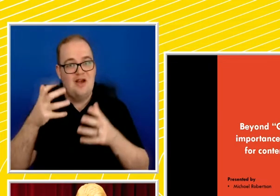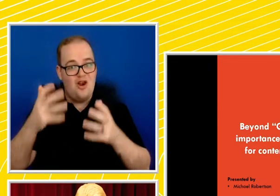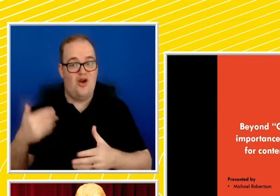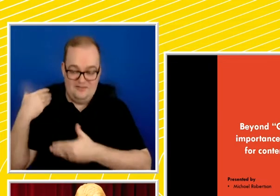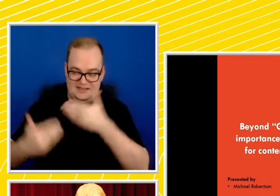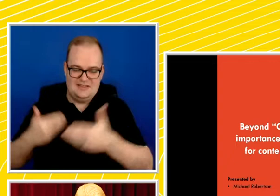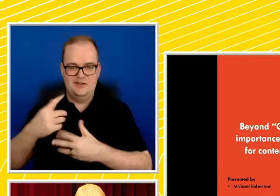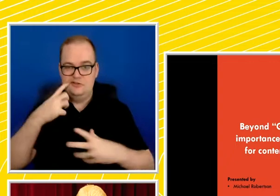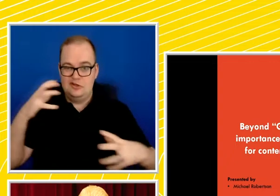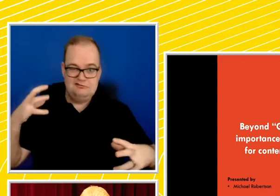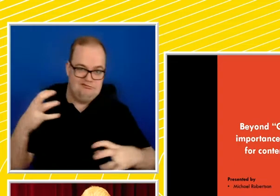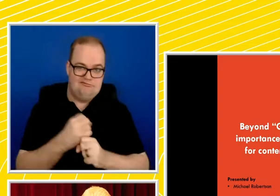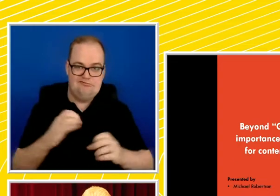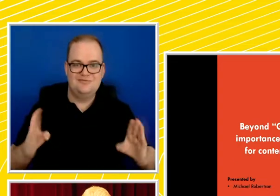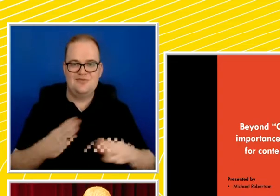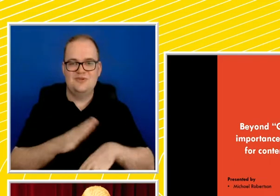props to you.